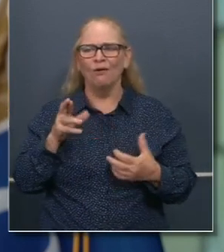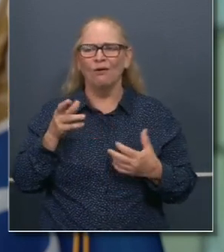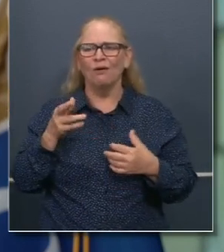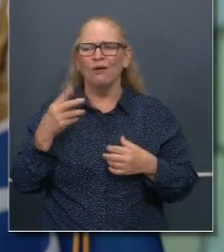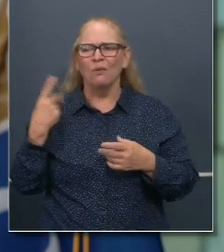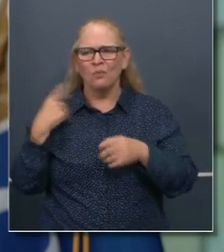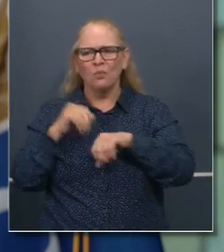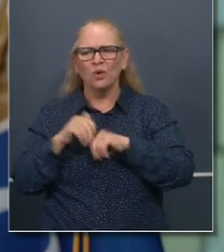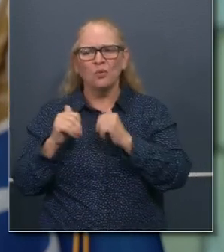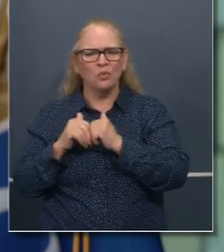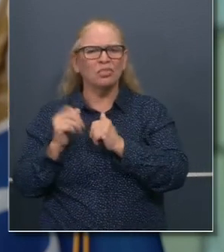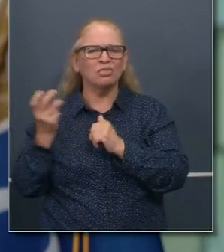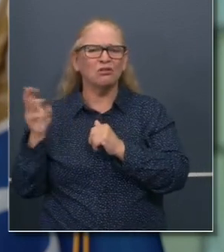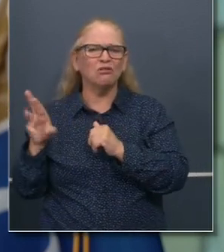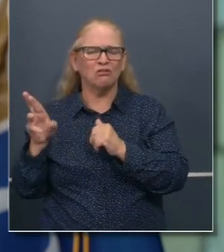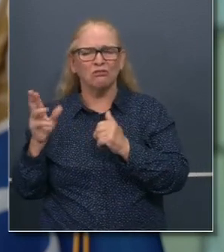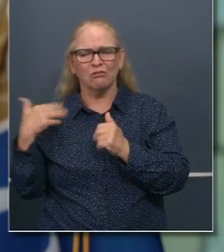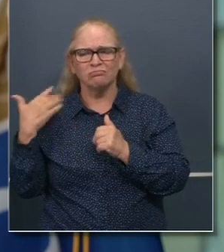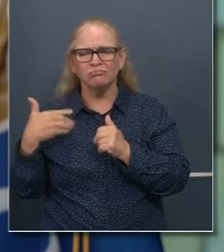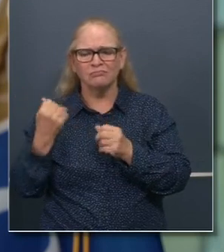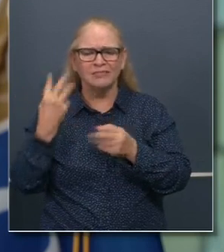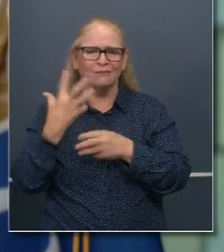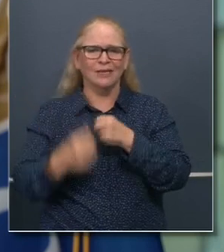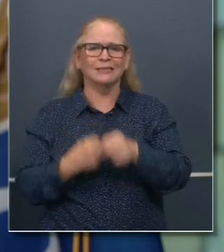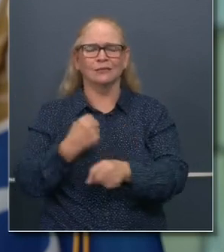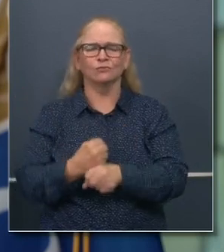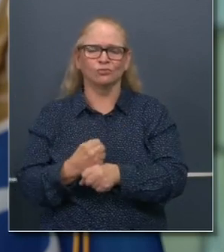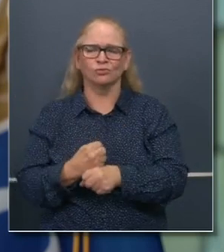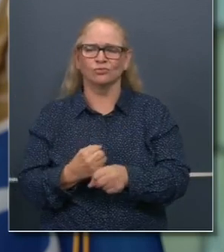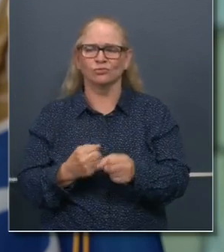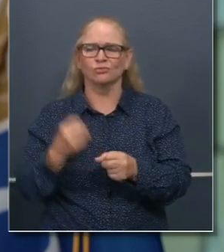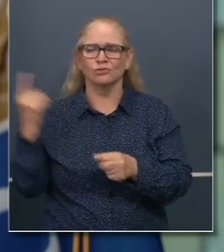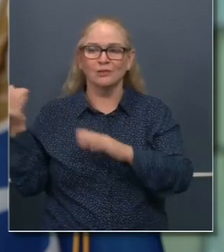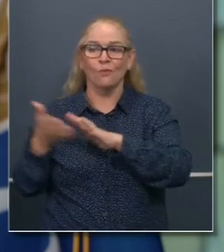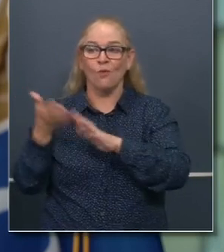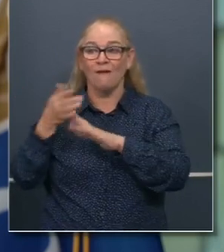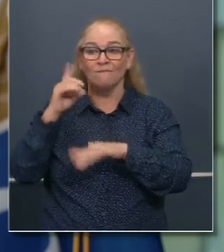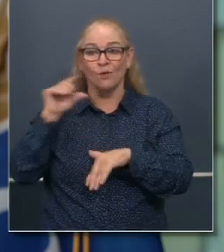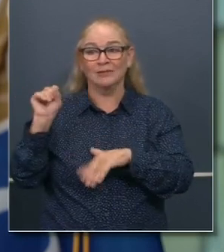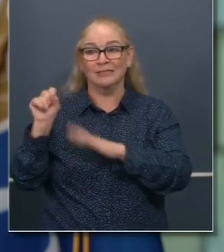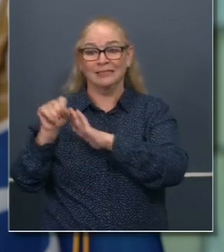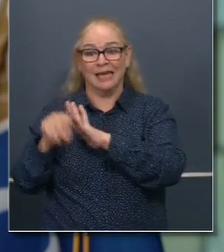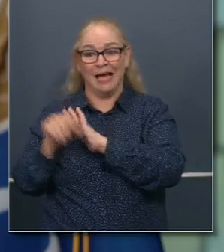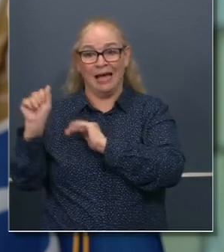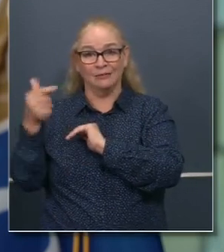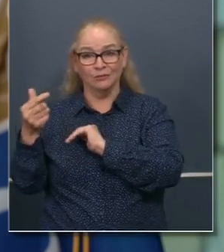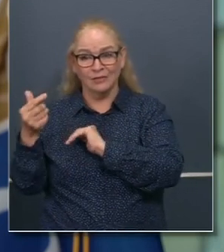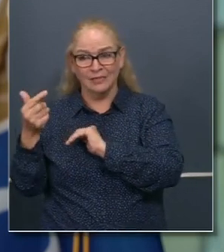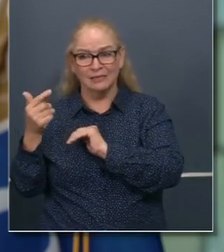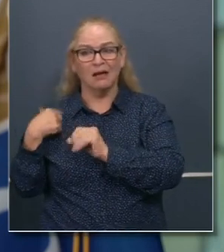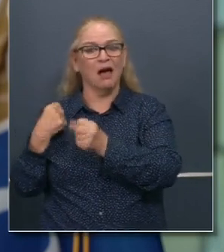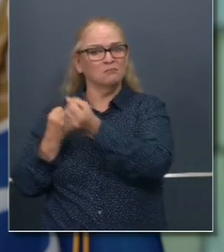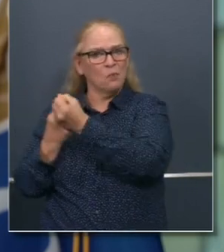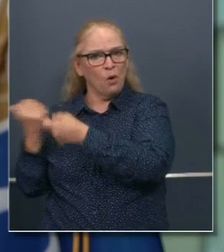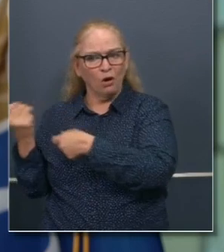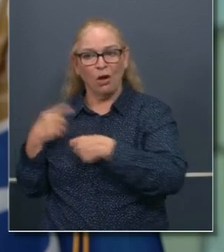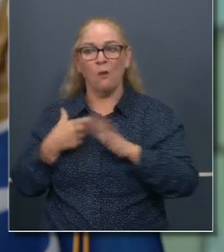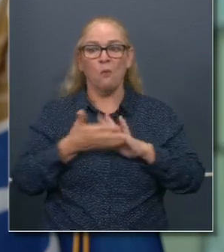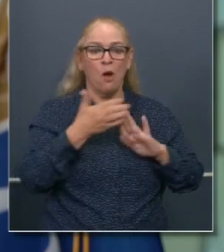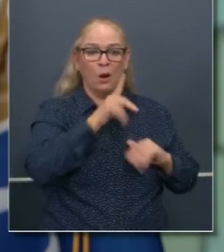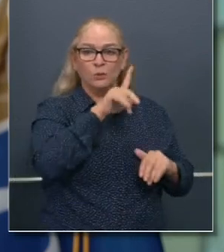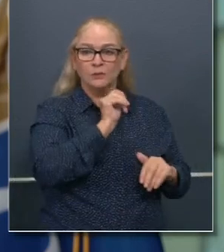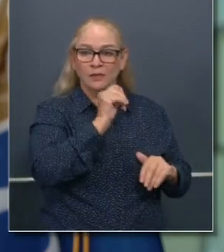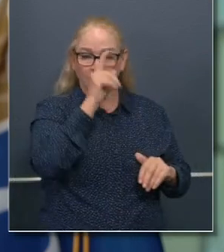for two terms when she ran for attorney general to be a supporter and an advocate for her campaign. I ran myself with lieutenant governor, worked with her